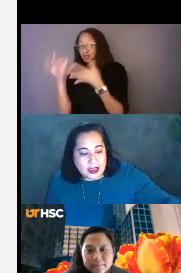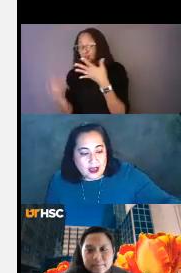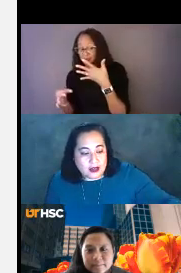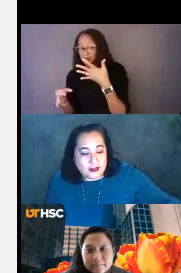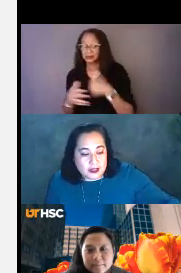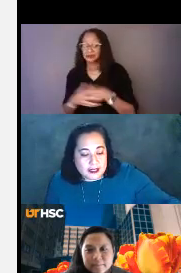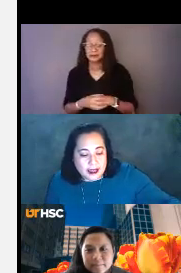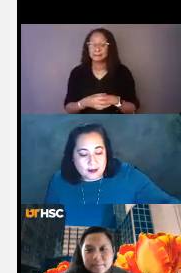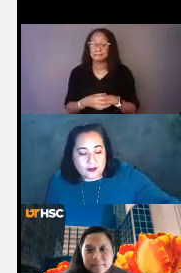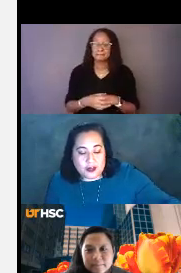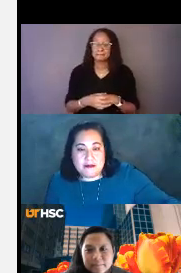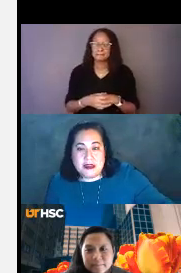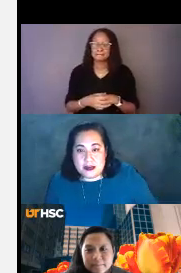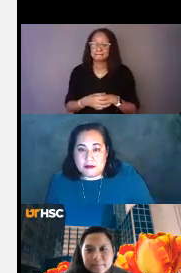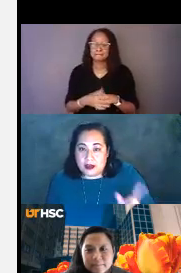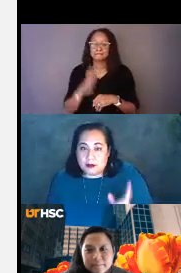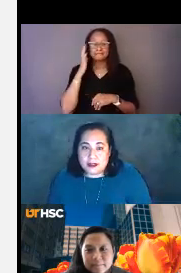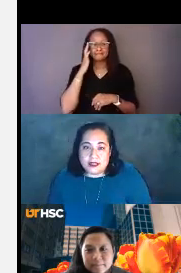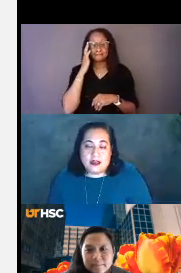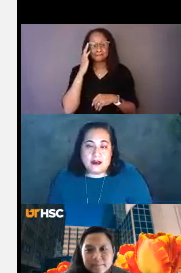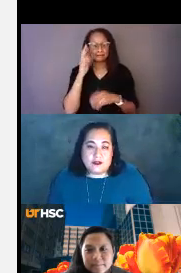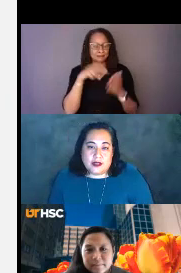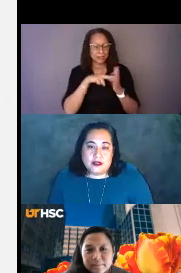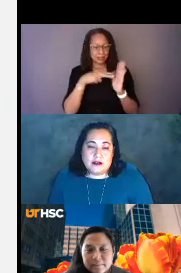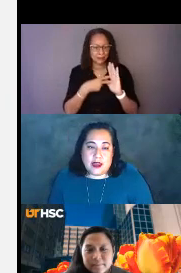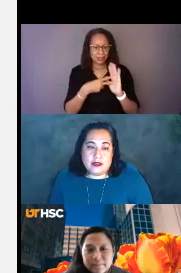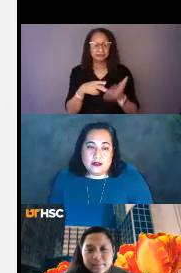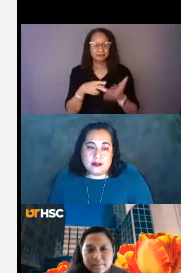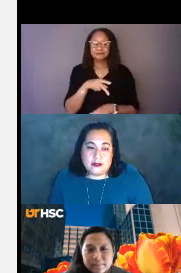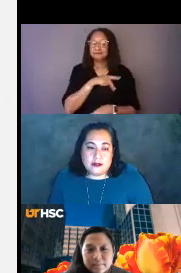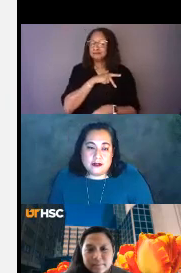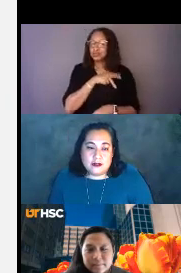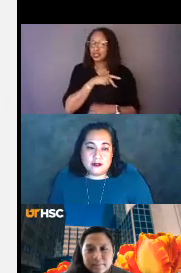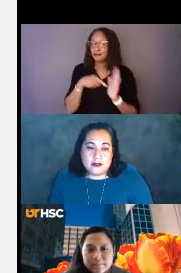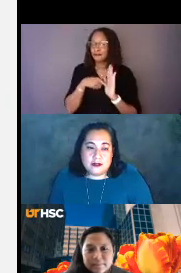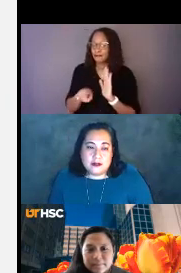And I'll give you an example of what I mean by our personality reflecting our values.